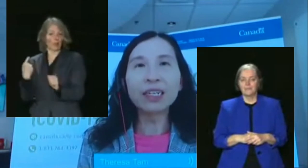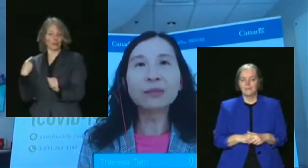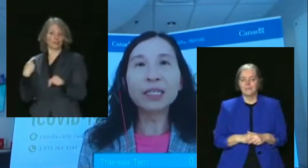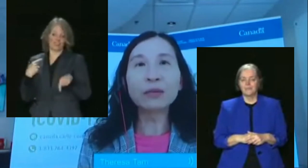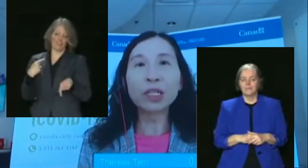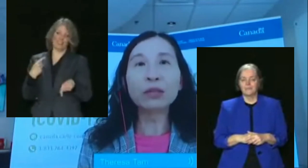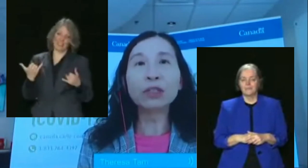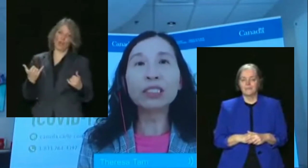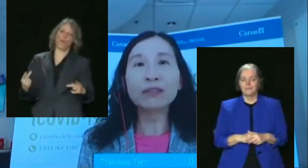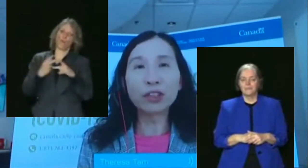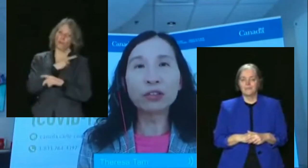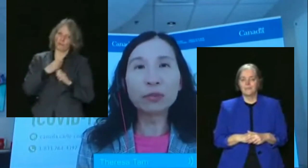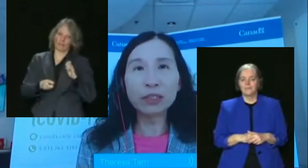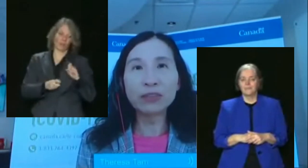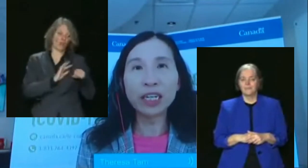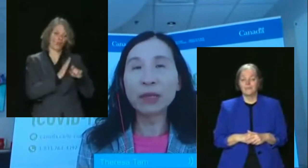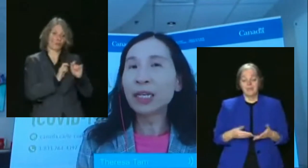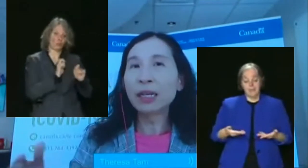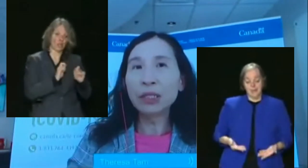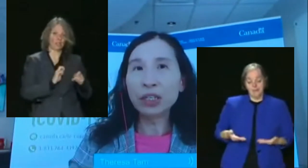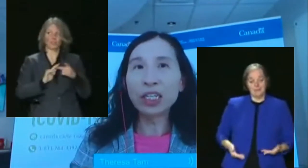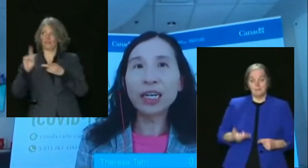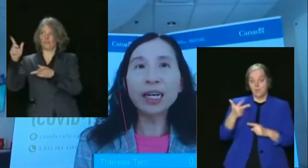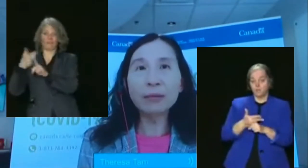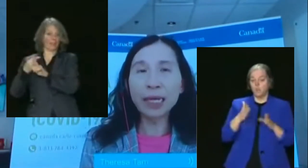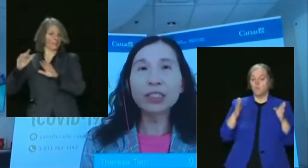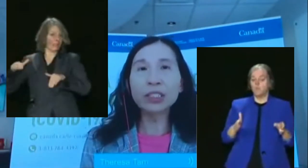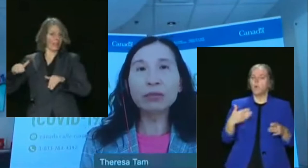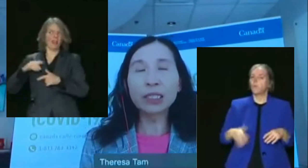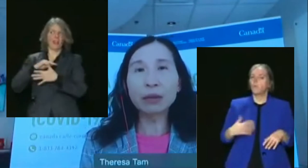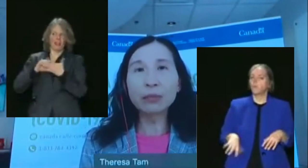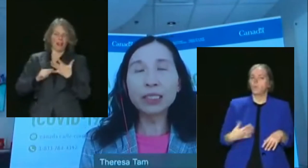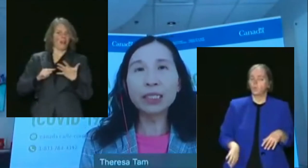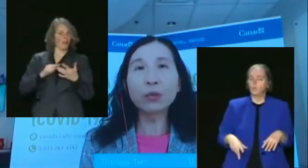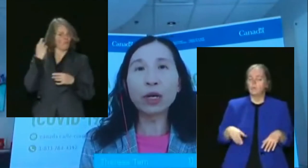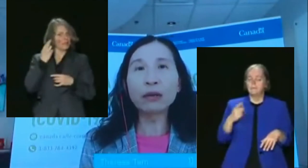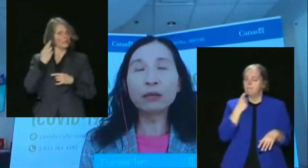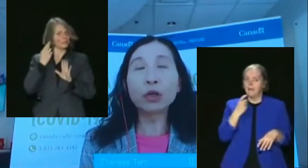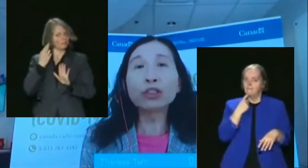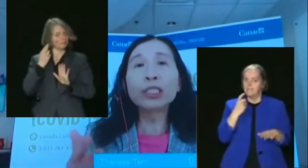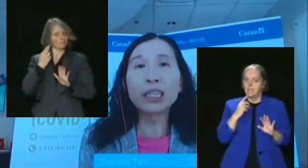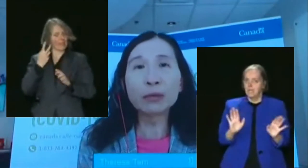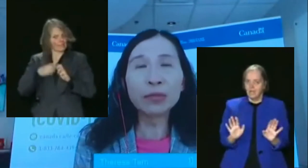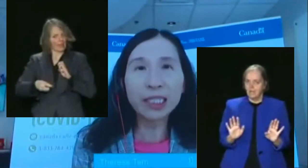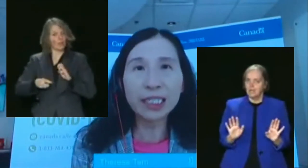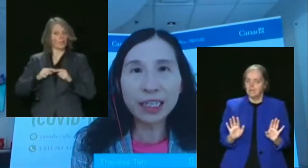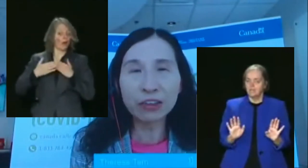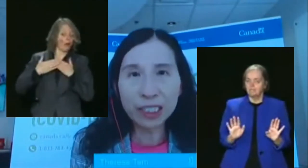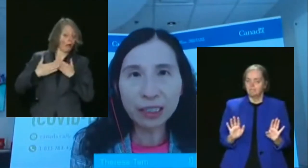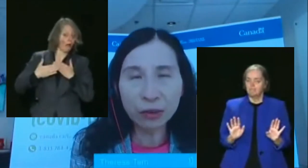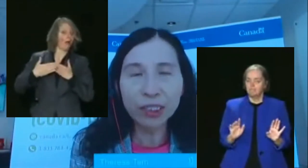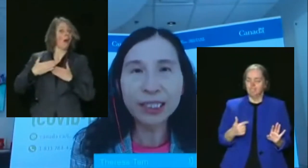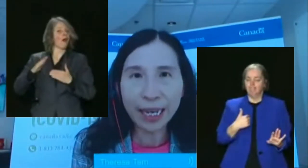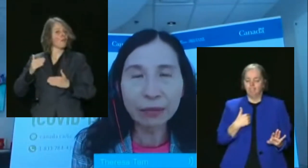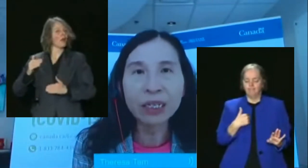now as being one of the most difficult periods of time. Beyond that, I'm actually pretty optimistic, while cautiously optimistic, as I